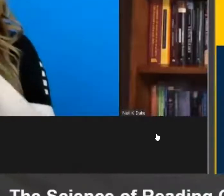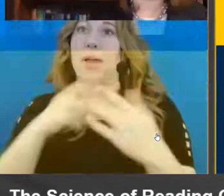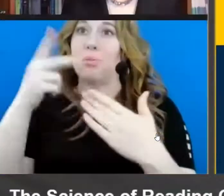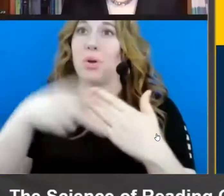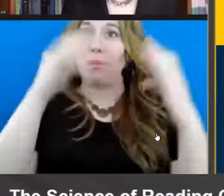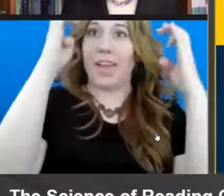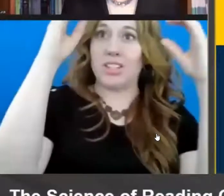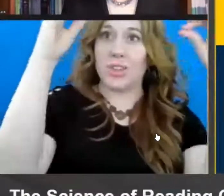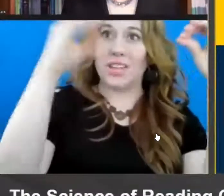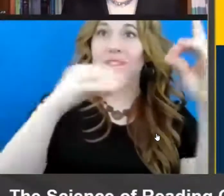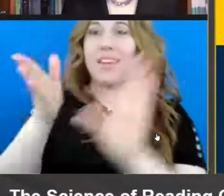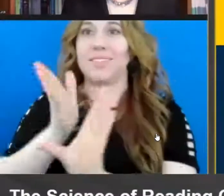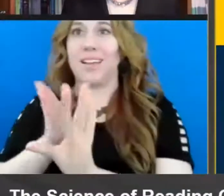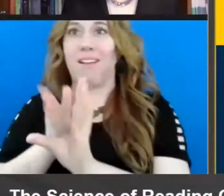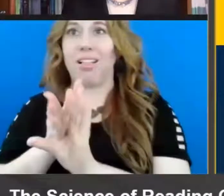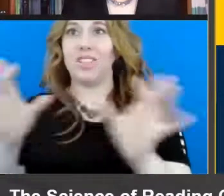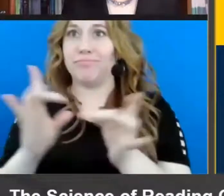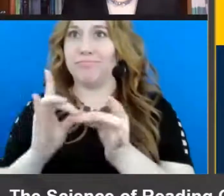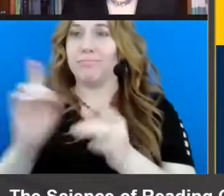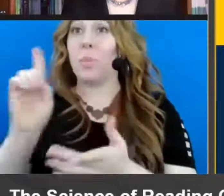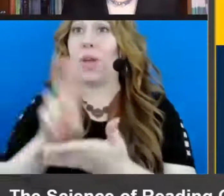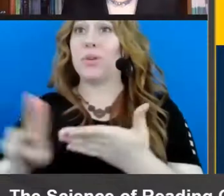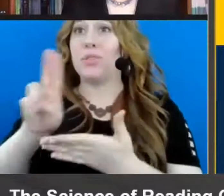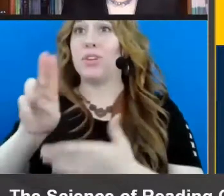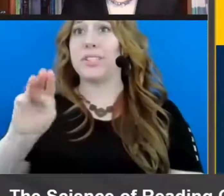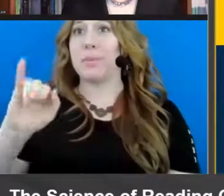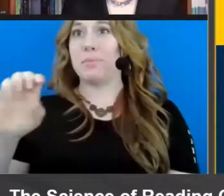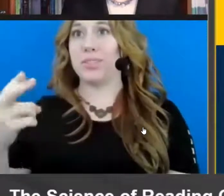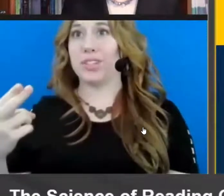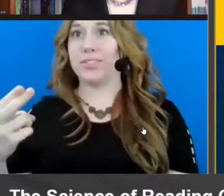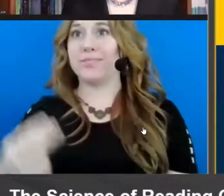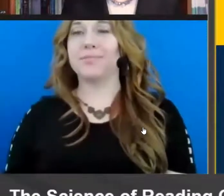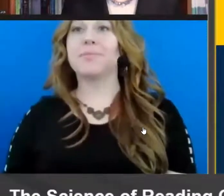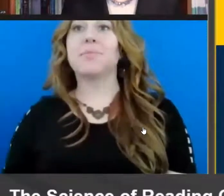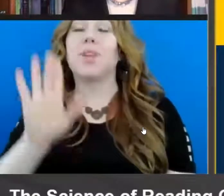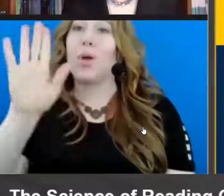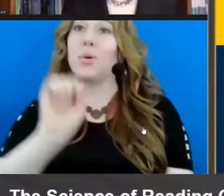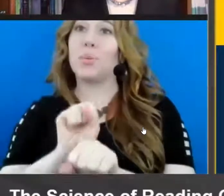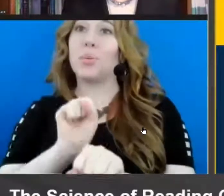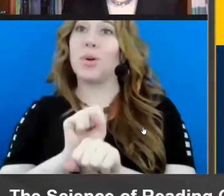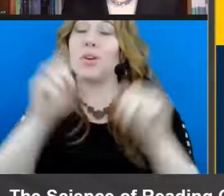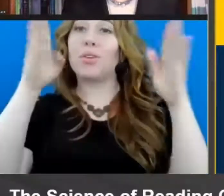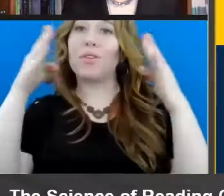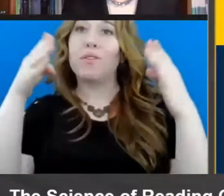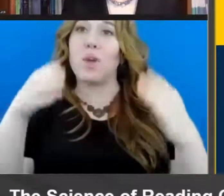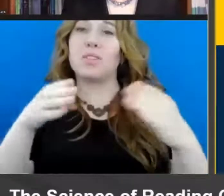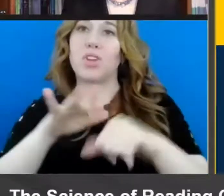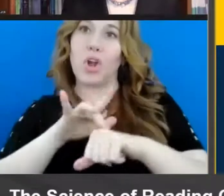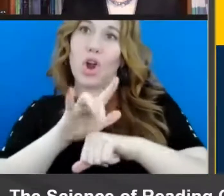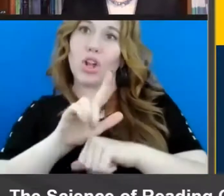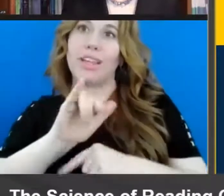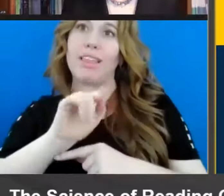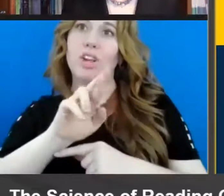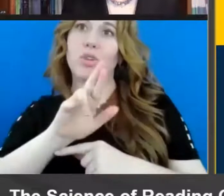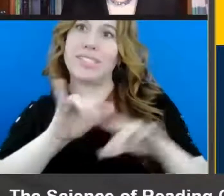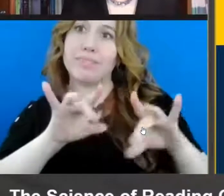and psychology at the University of Michigan. Her work focuses on early literacy development,